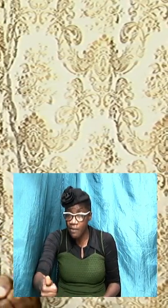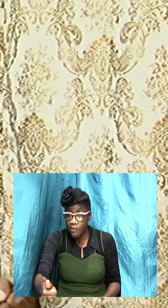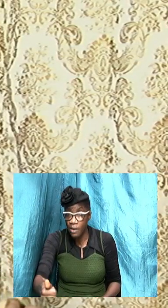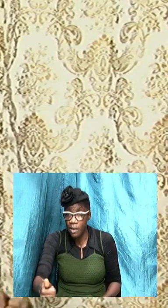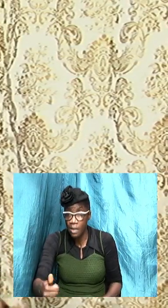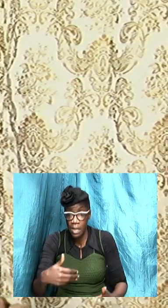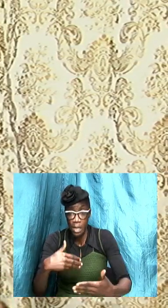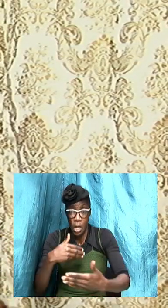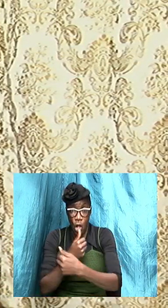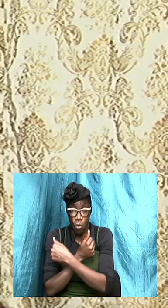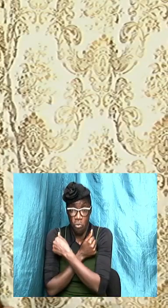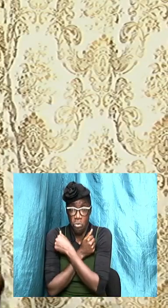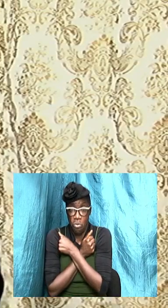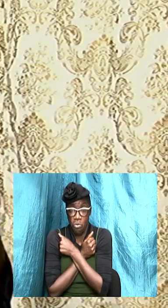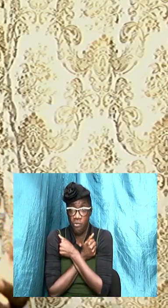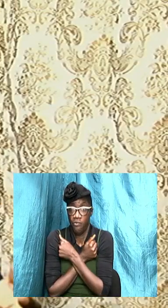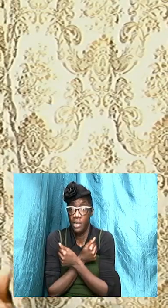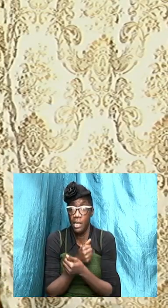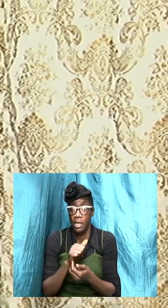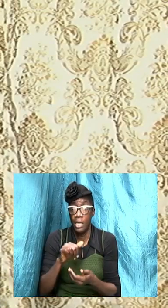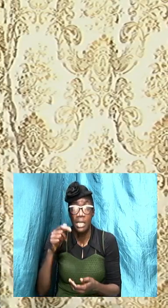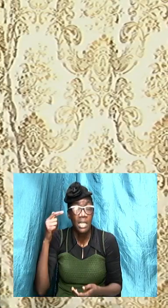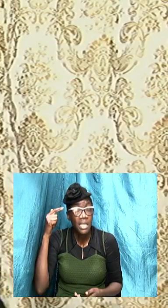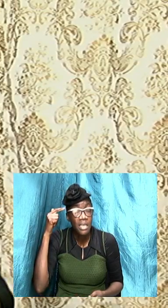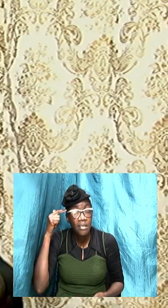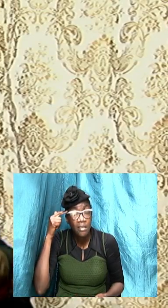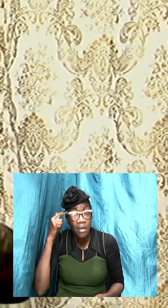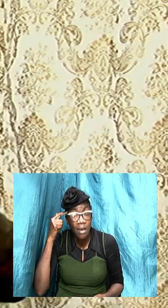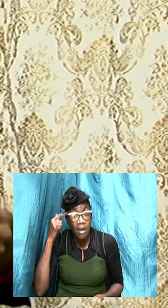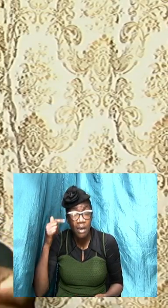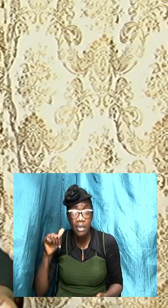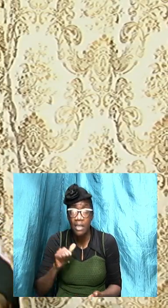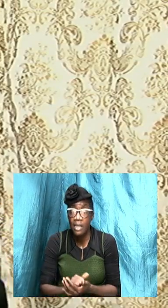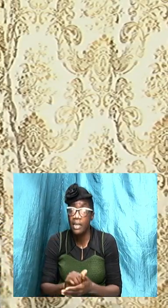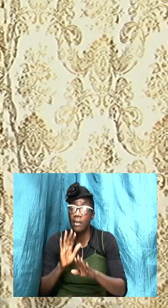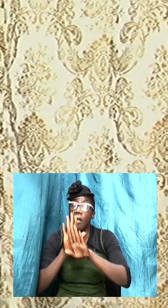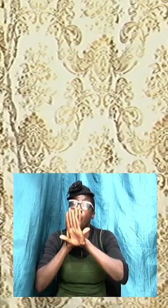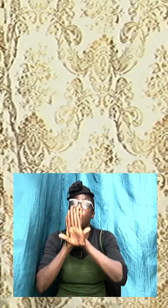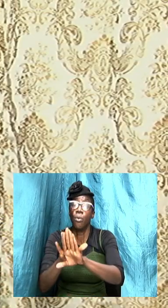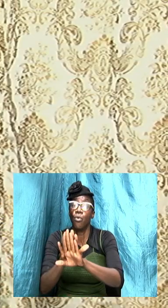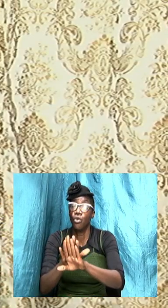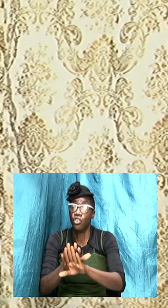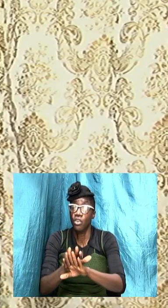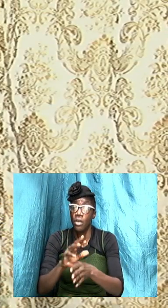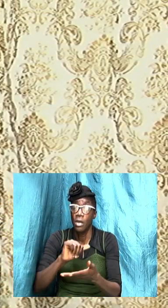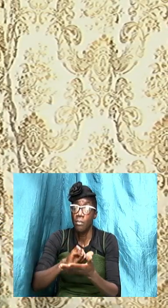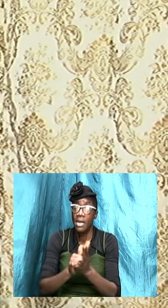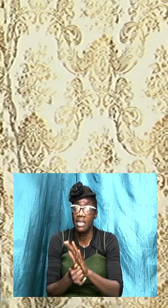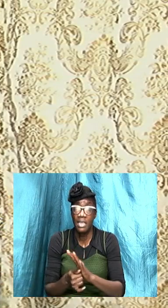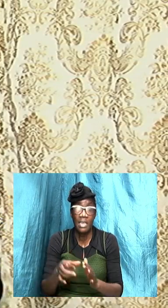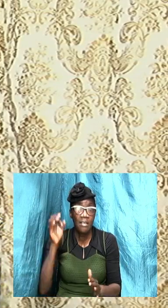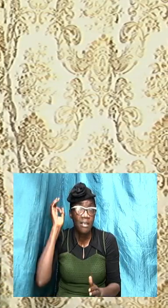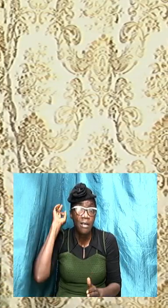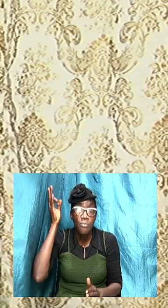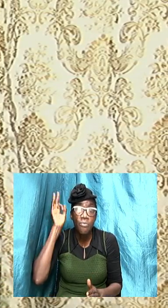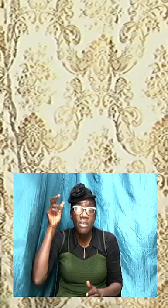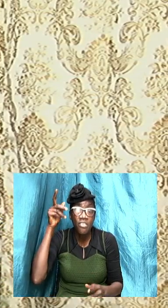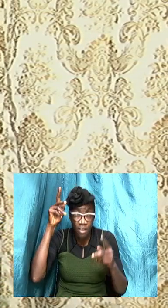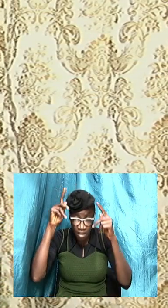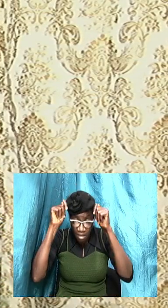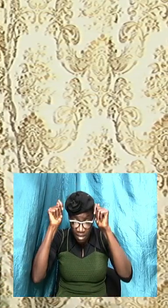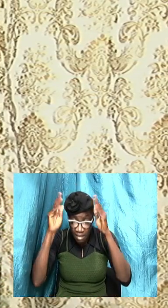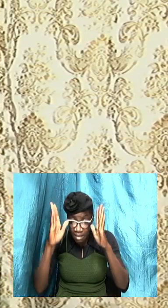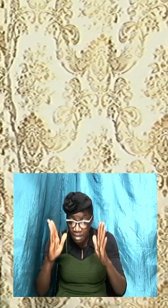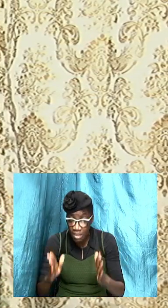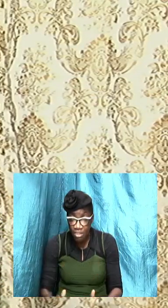embracing some of these thoughts that is pushed forward by these preachers and teachers and it is causing